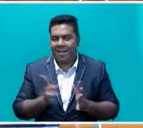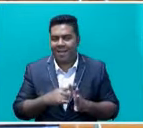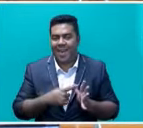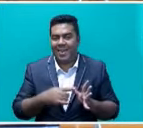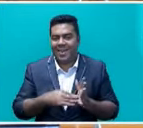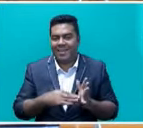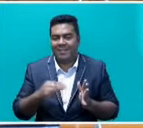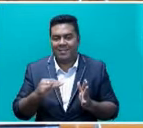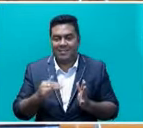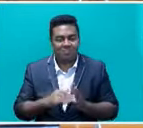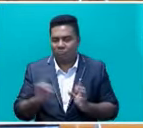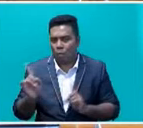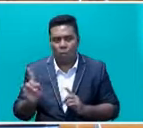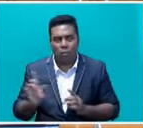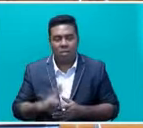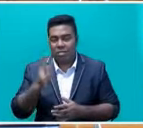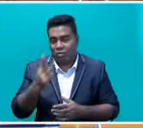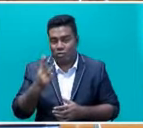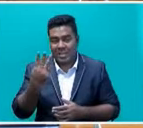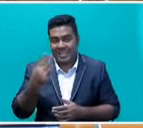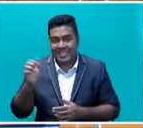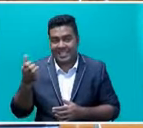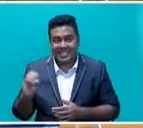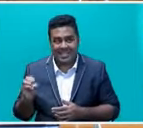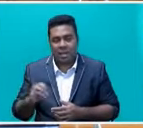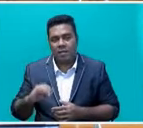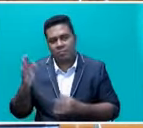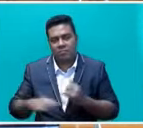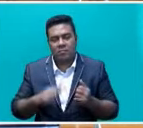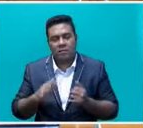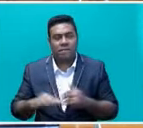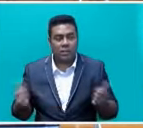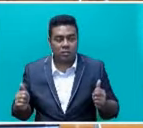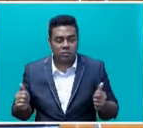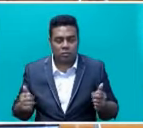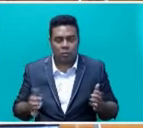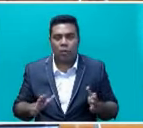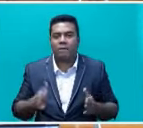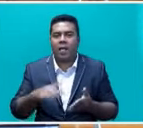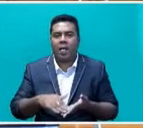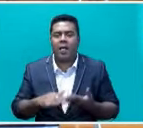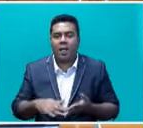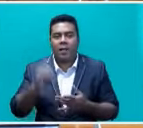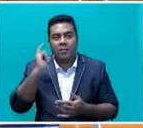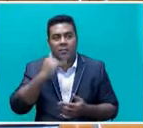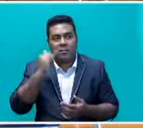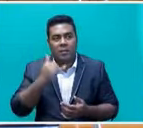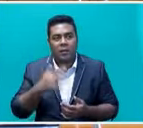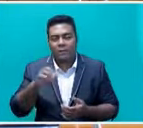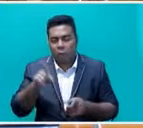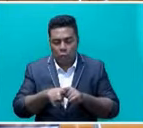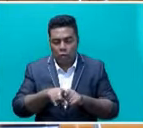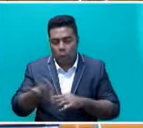very, very quickly, the 360 first round scheme has come to an end. We had various helpline numbers. There's a number of lessons